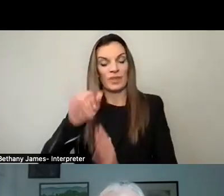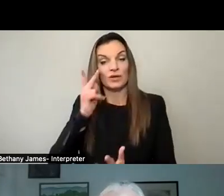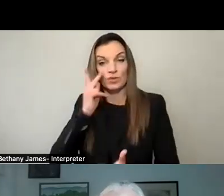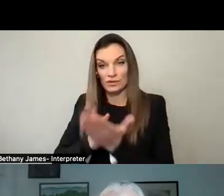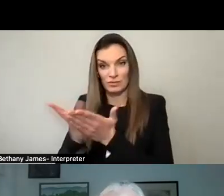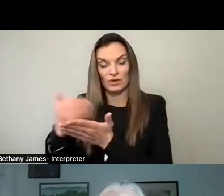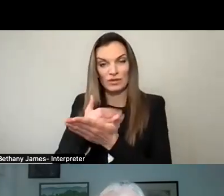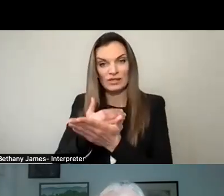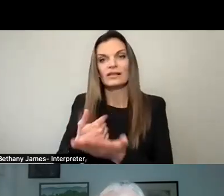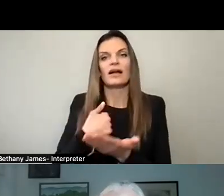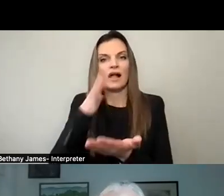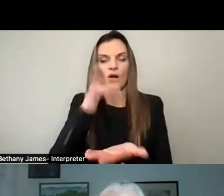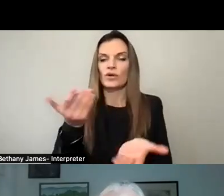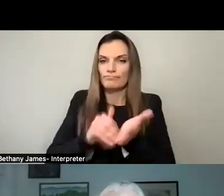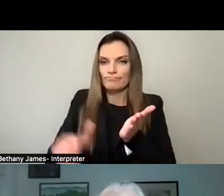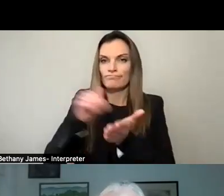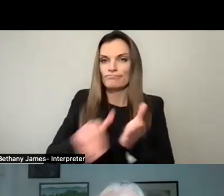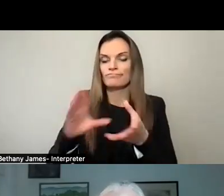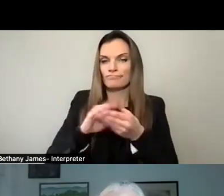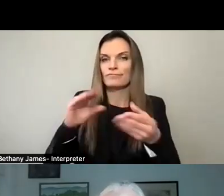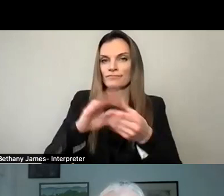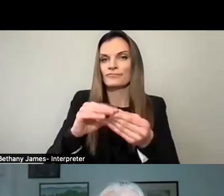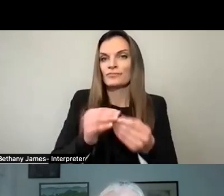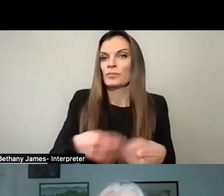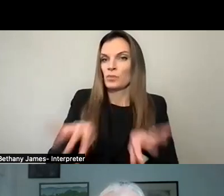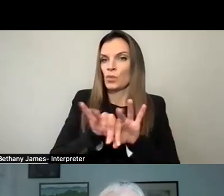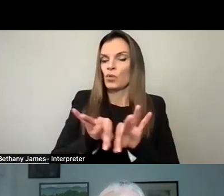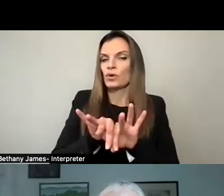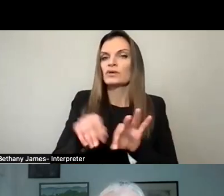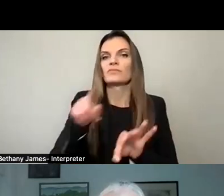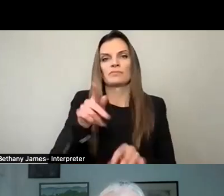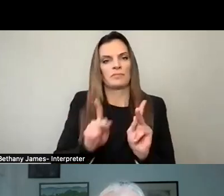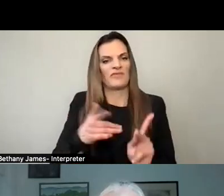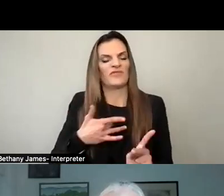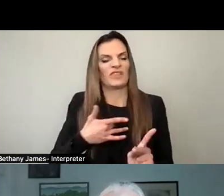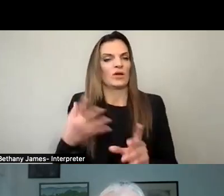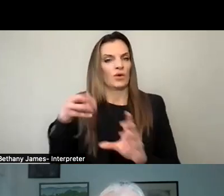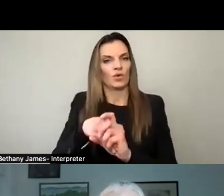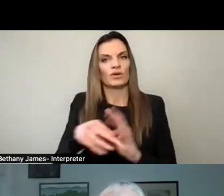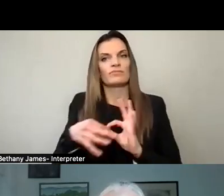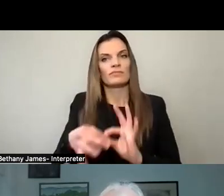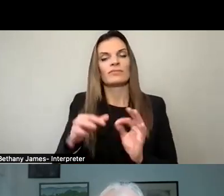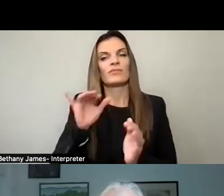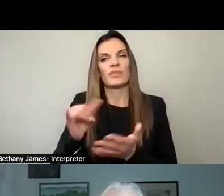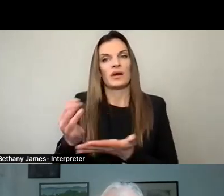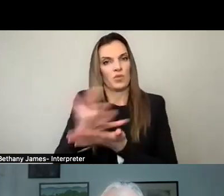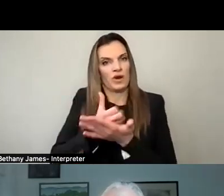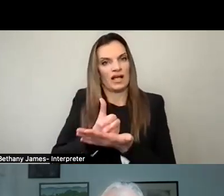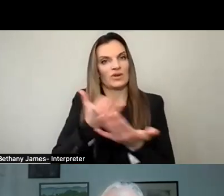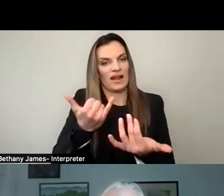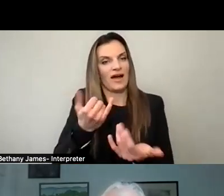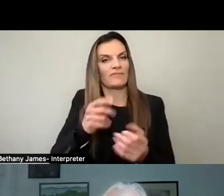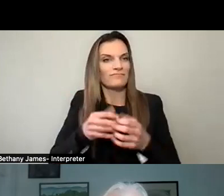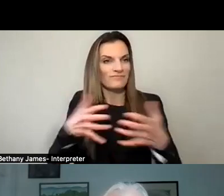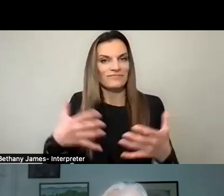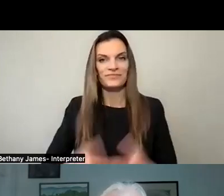you'll hear me bring out multiple times because it's important to make sure everyone is included in the prosperity that has been coming inside of Sleepy Hollow and we've worked so